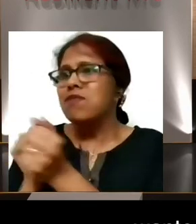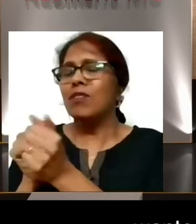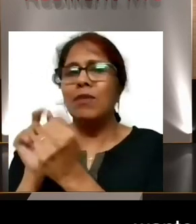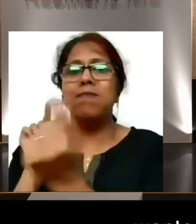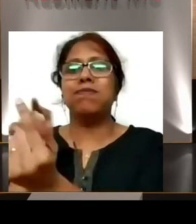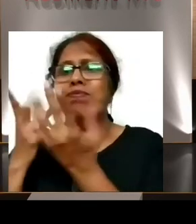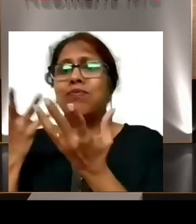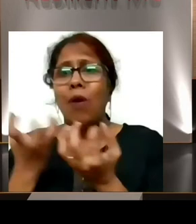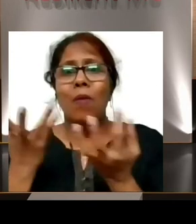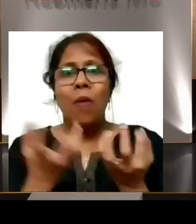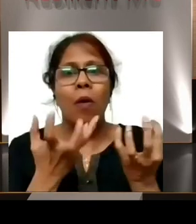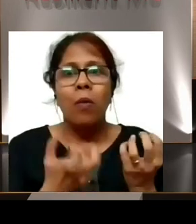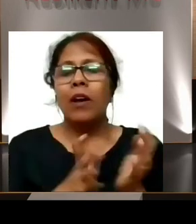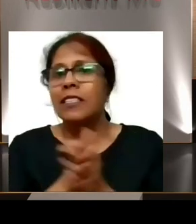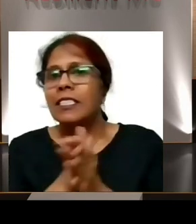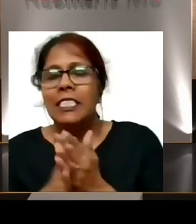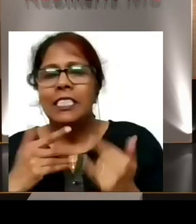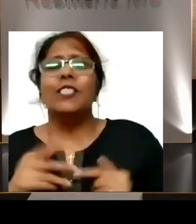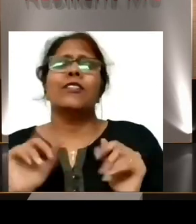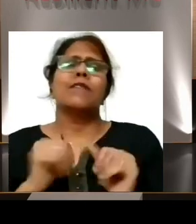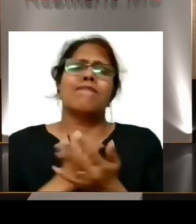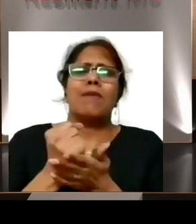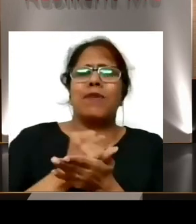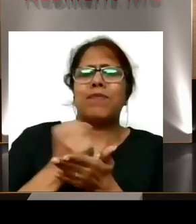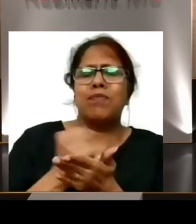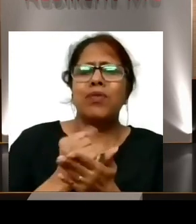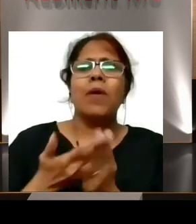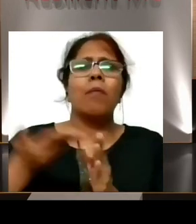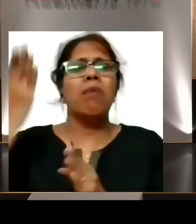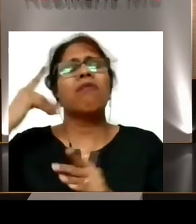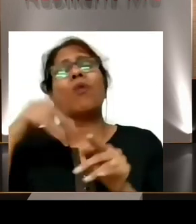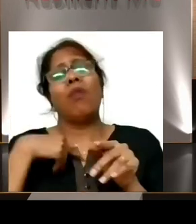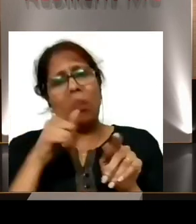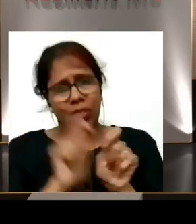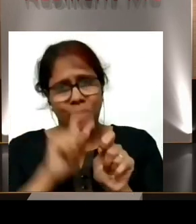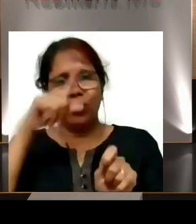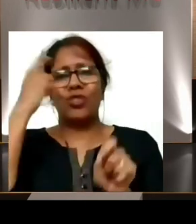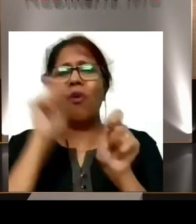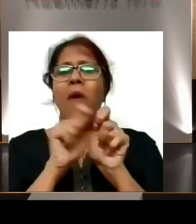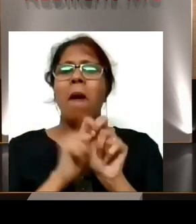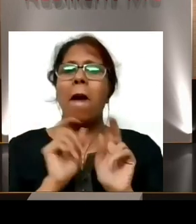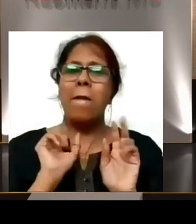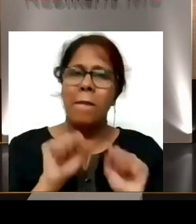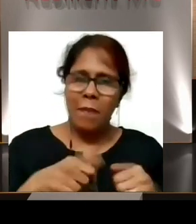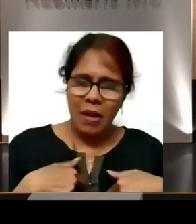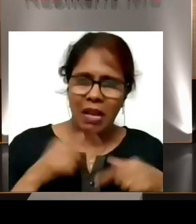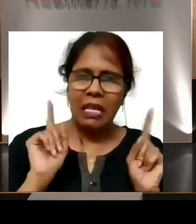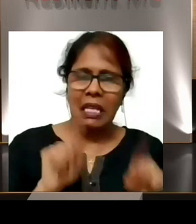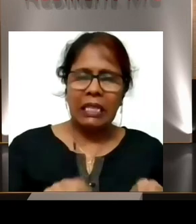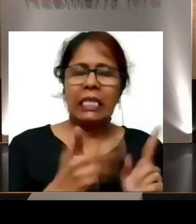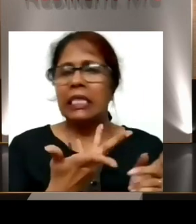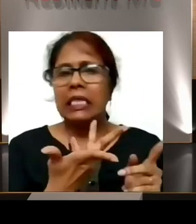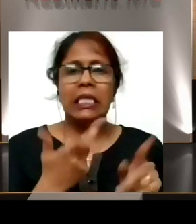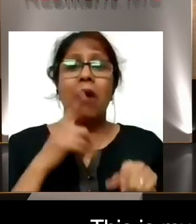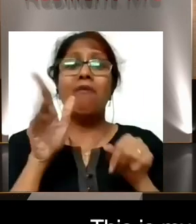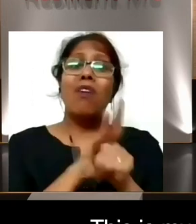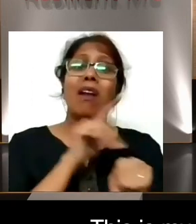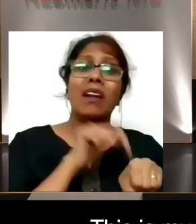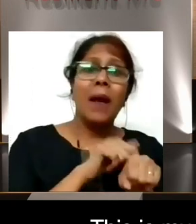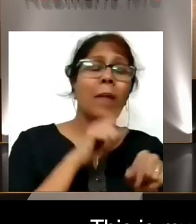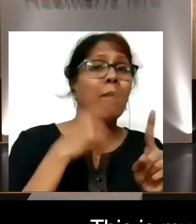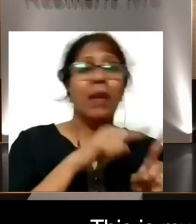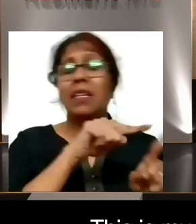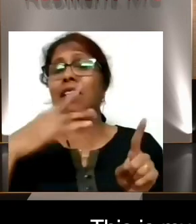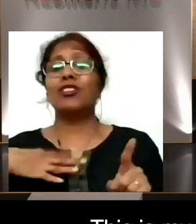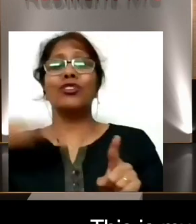badminton player. So at that time I was still working full time, uh, and I got selected at world championship.